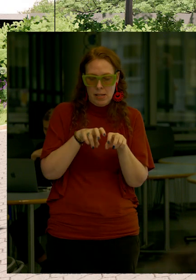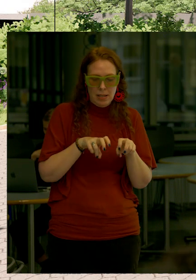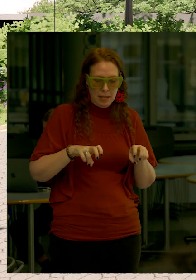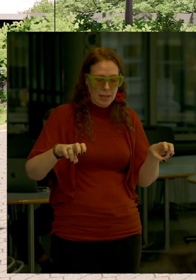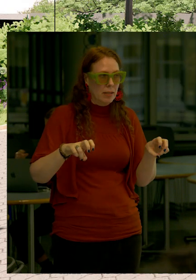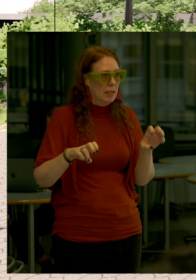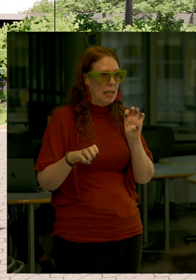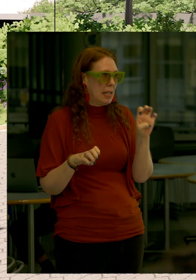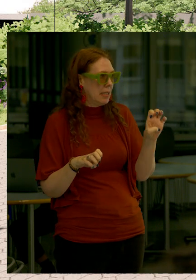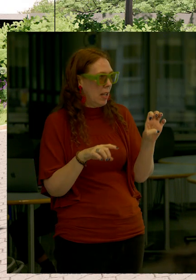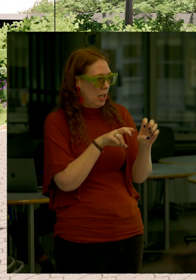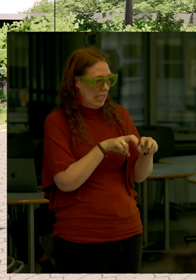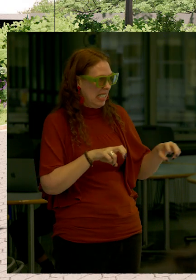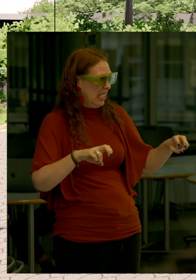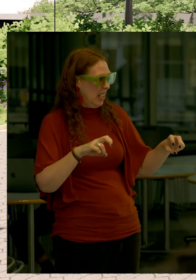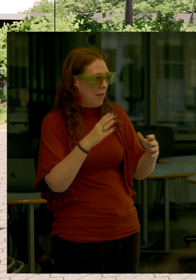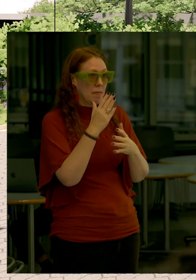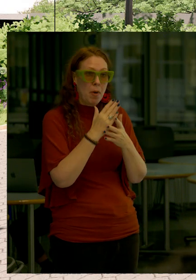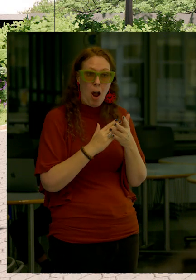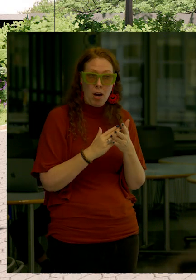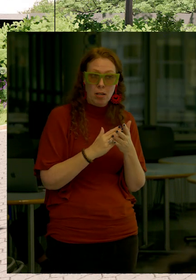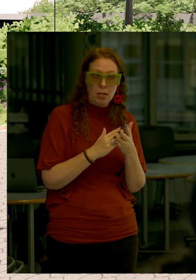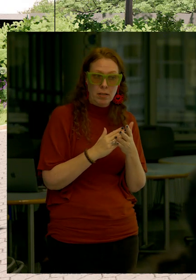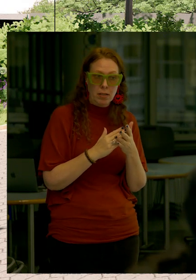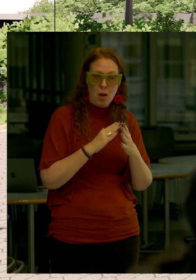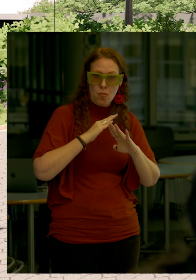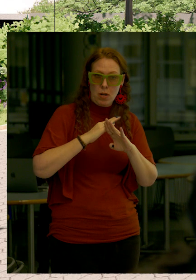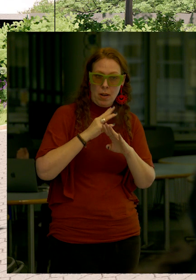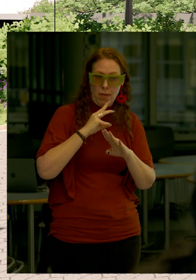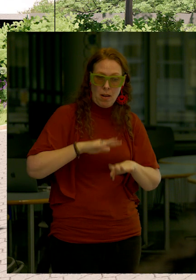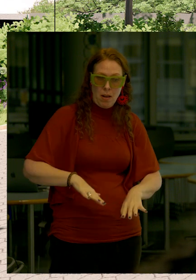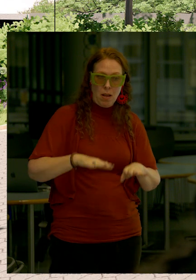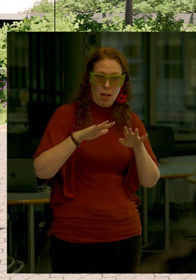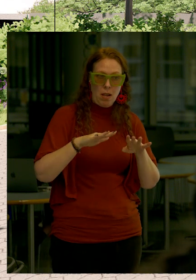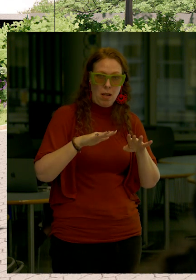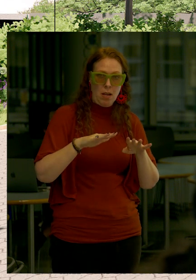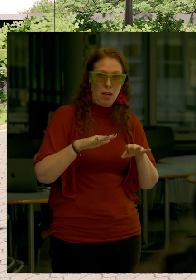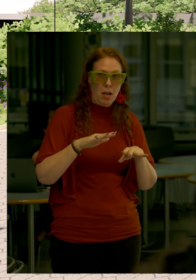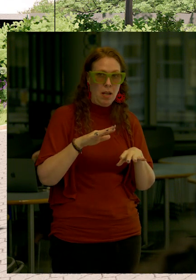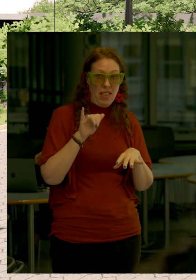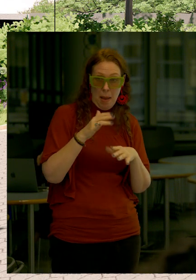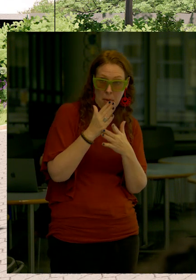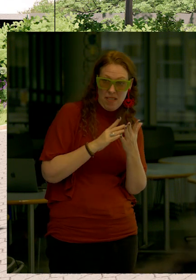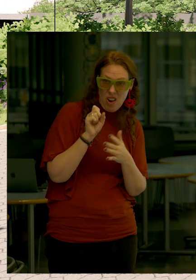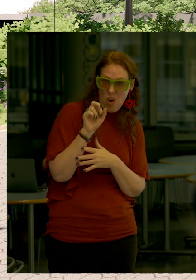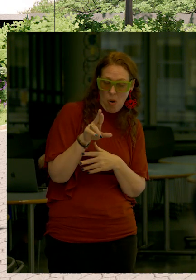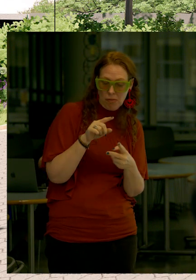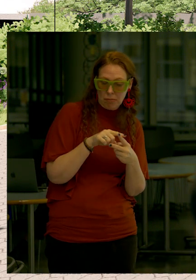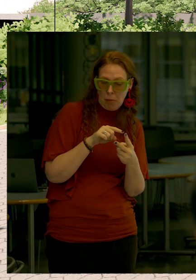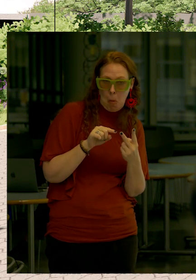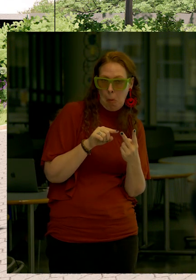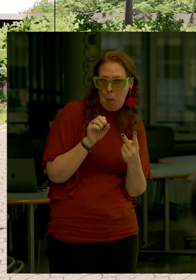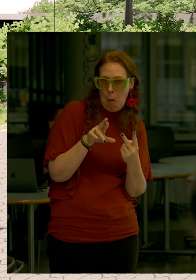east Are those seatings that are there part of the protection So you don't have to put something on the street Or is